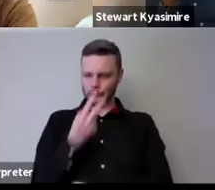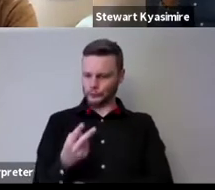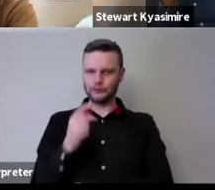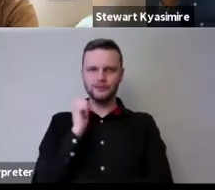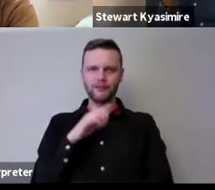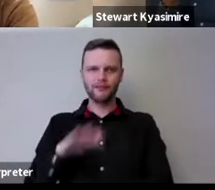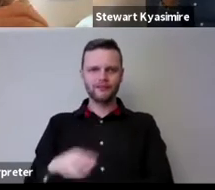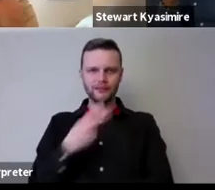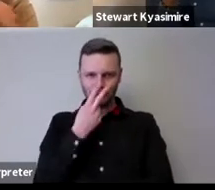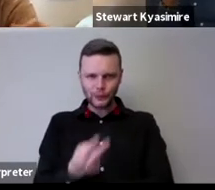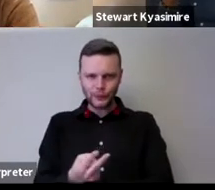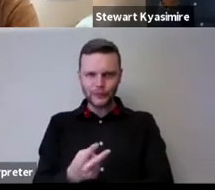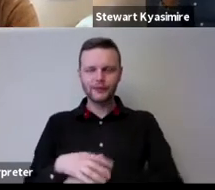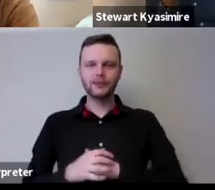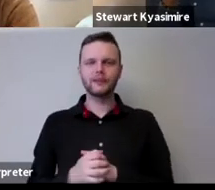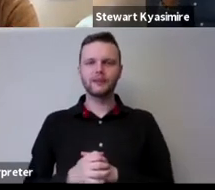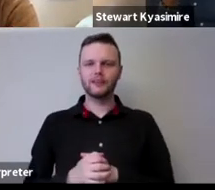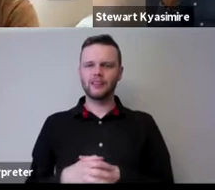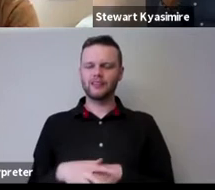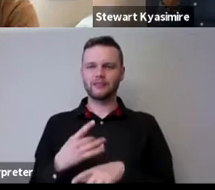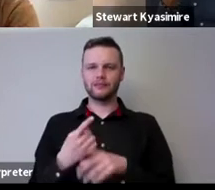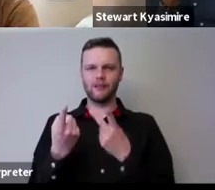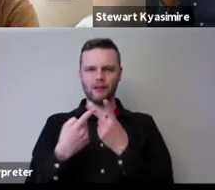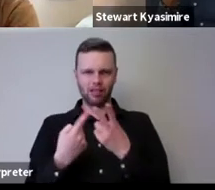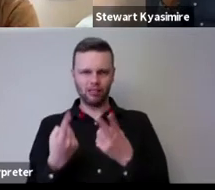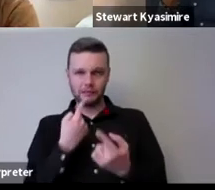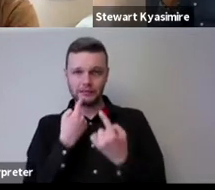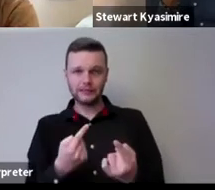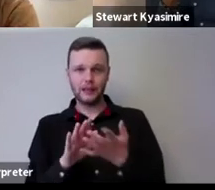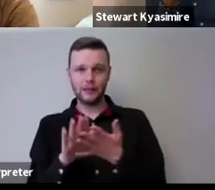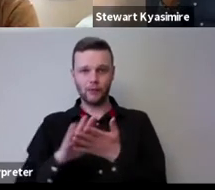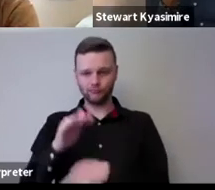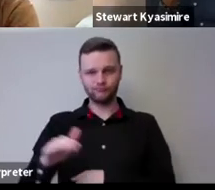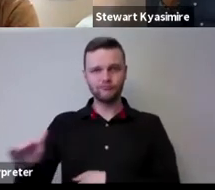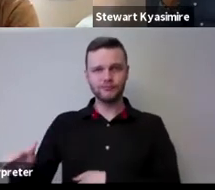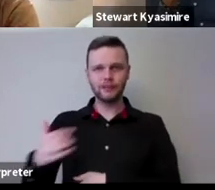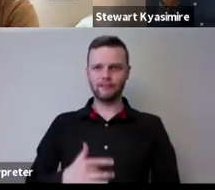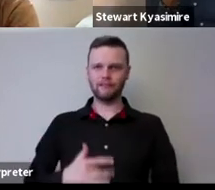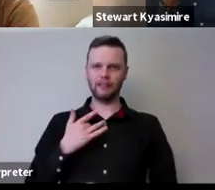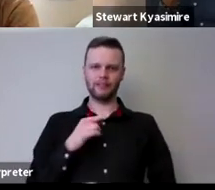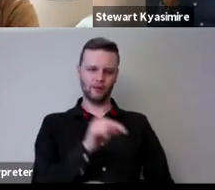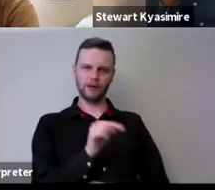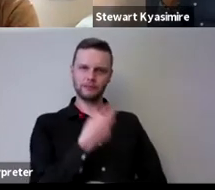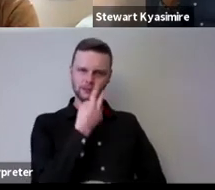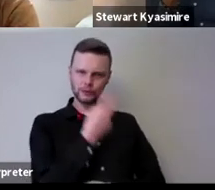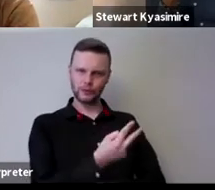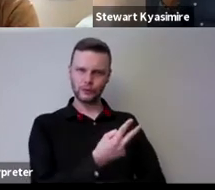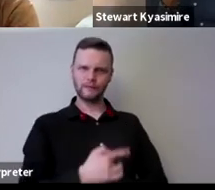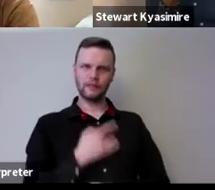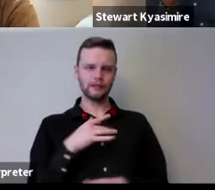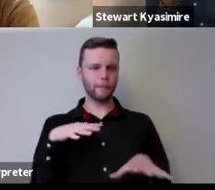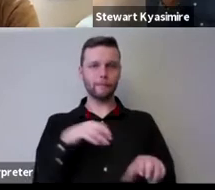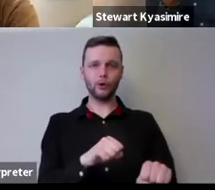stuart was mentioning kareem was mentioning susie was mentioning it that even for him i felt this pause was